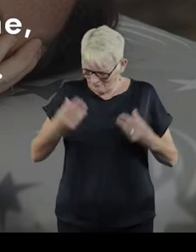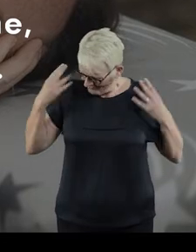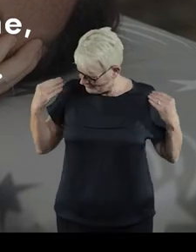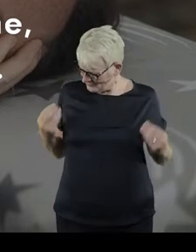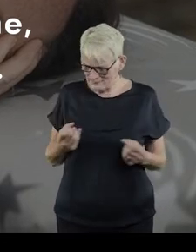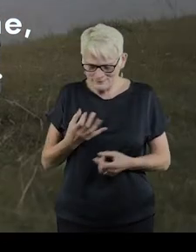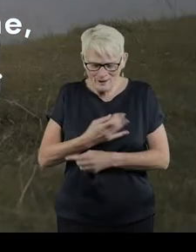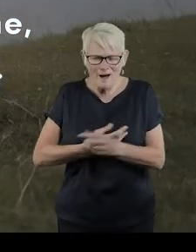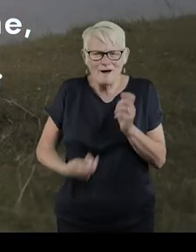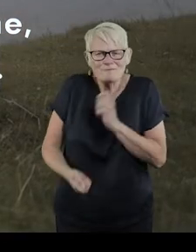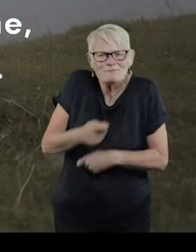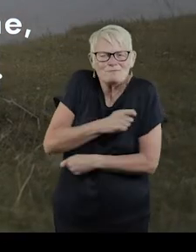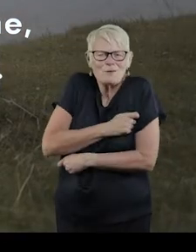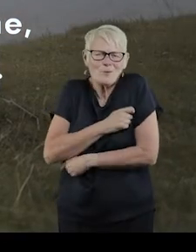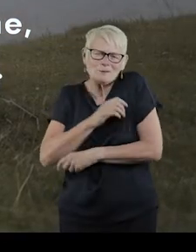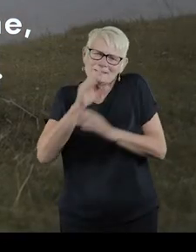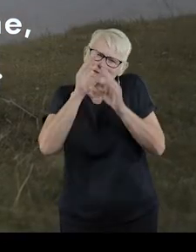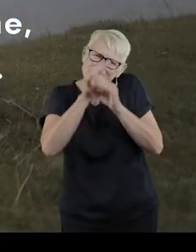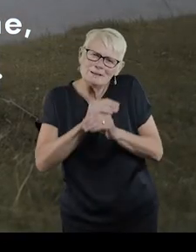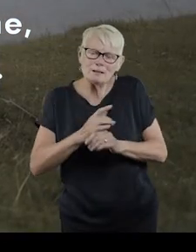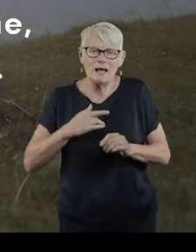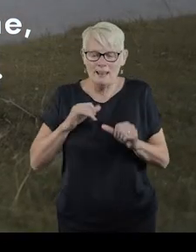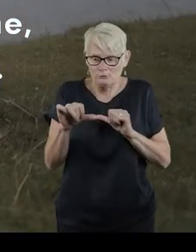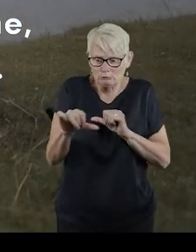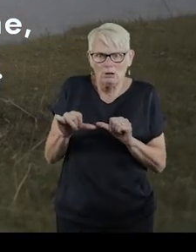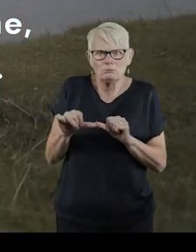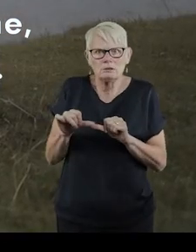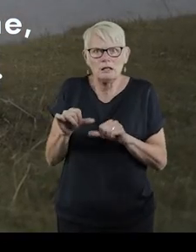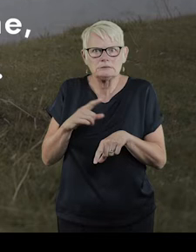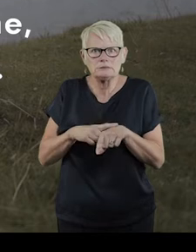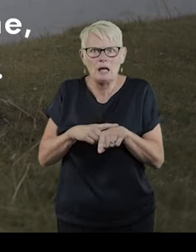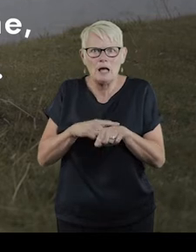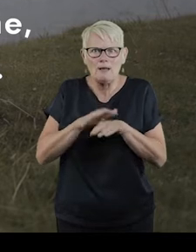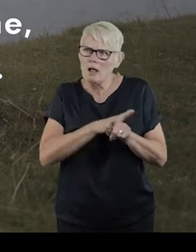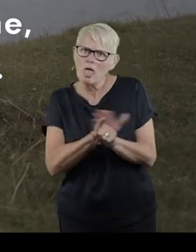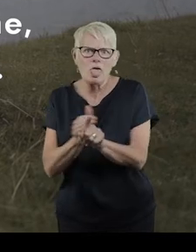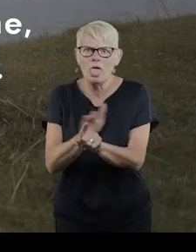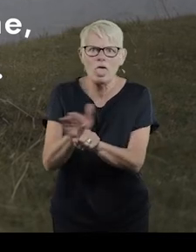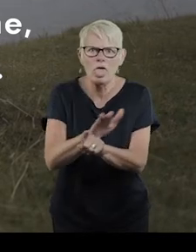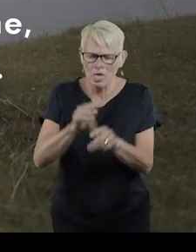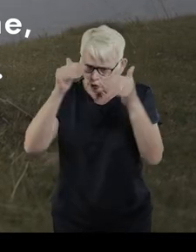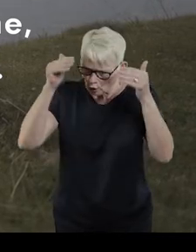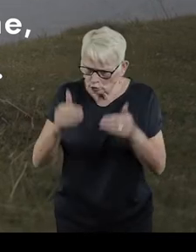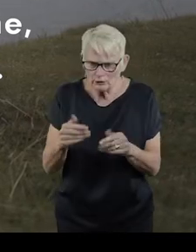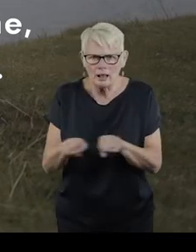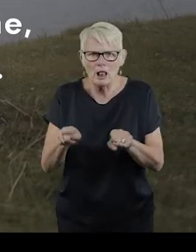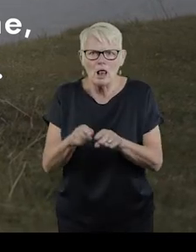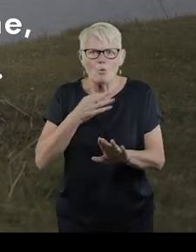stars, folding, sleeping. I live in compressed time, non-linear, concrete,